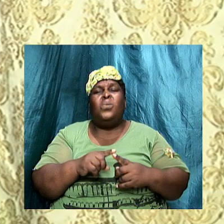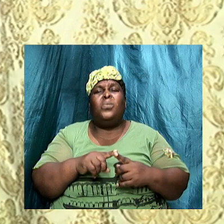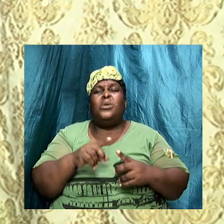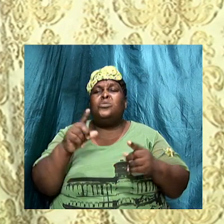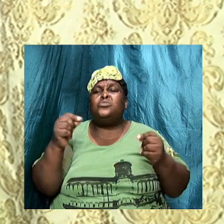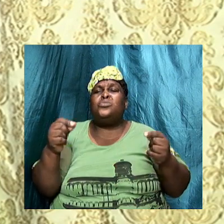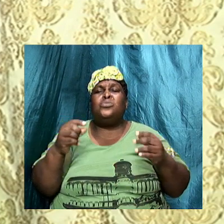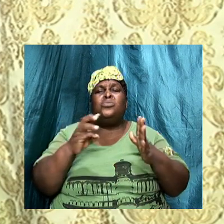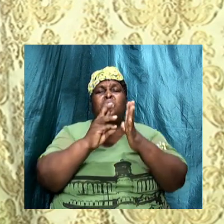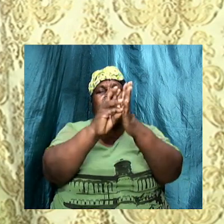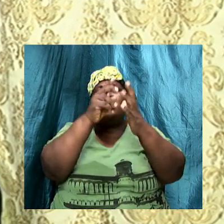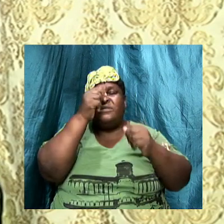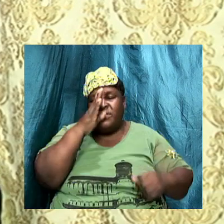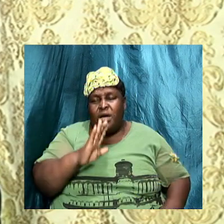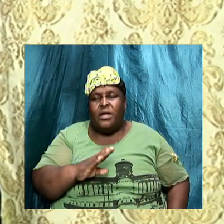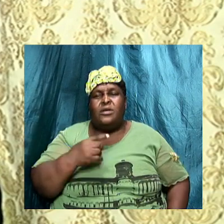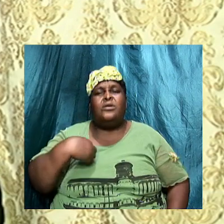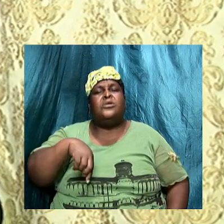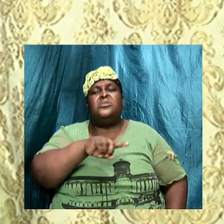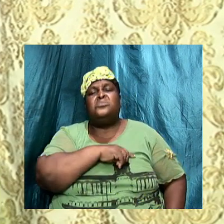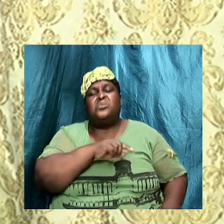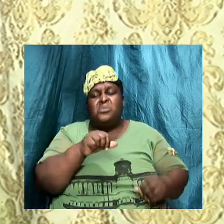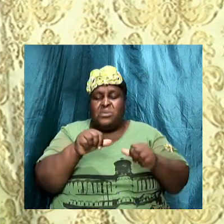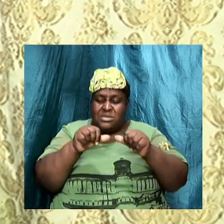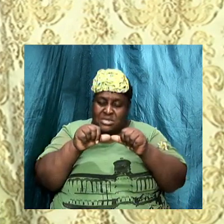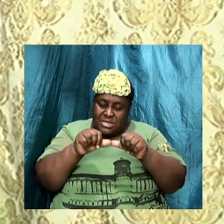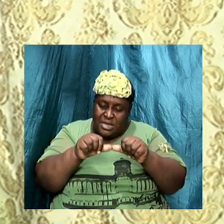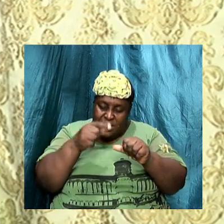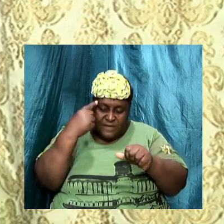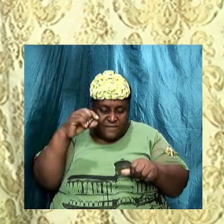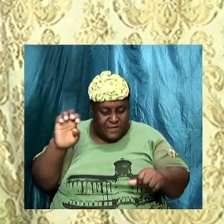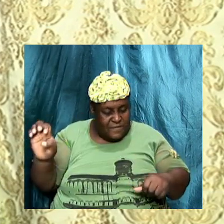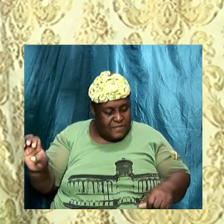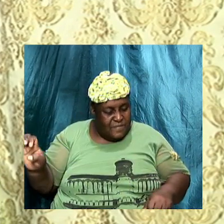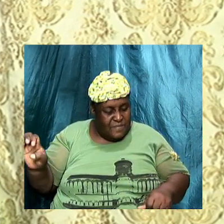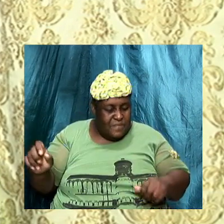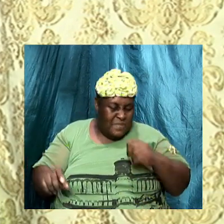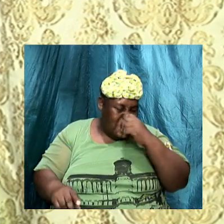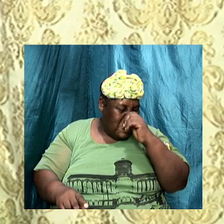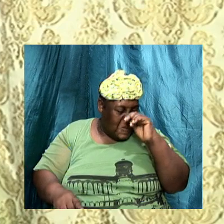will of God then we will abide forever.